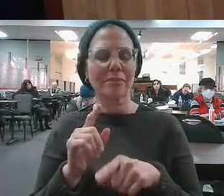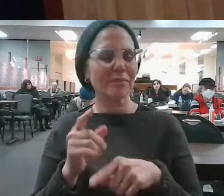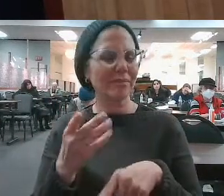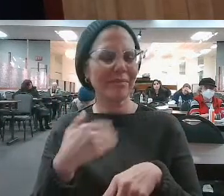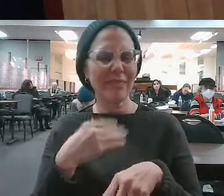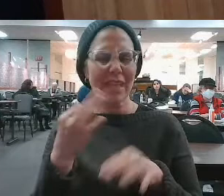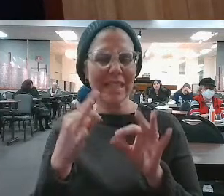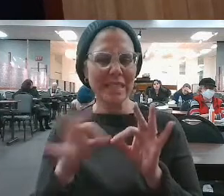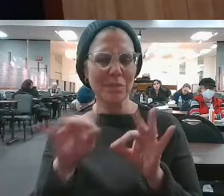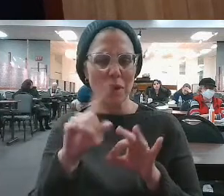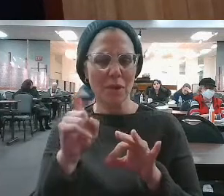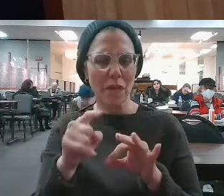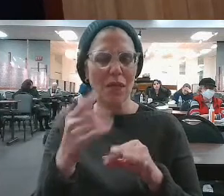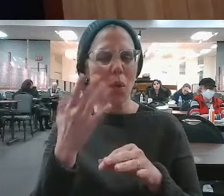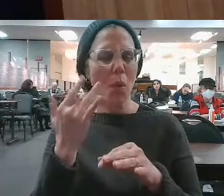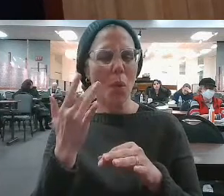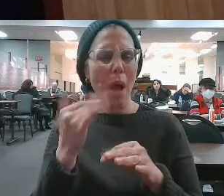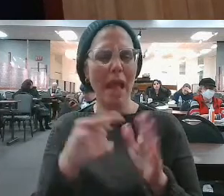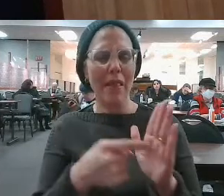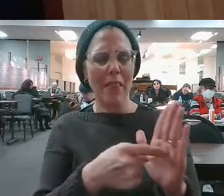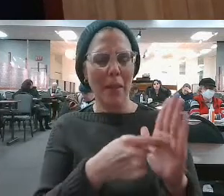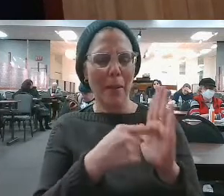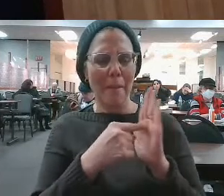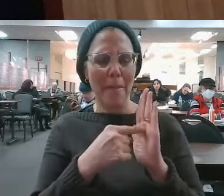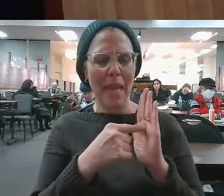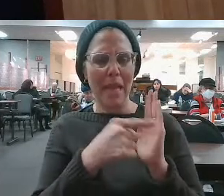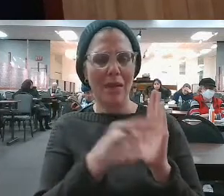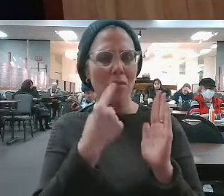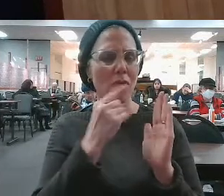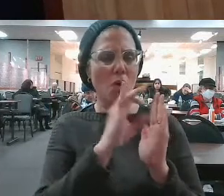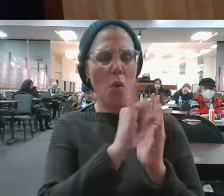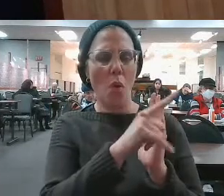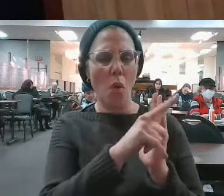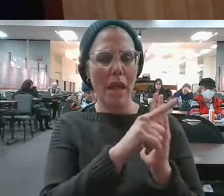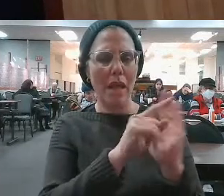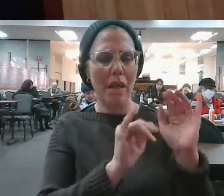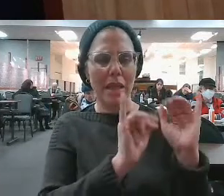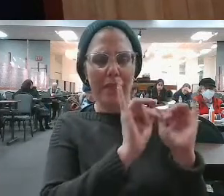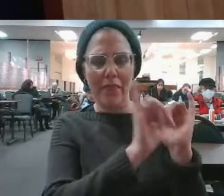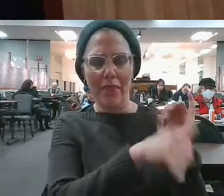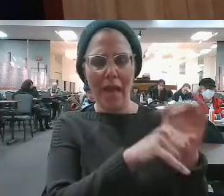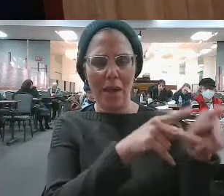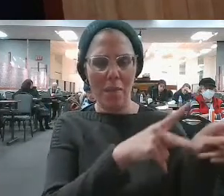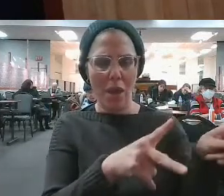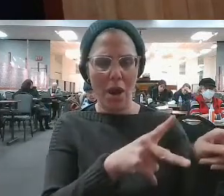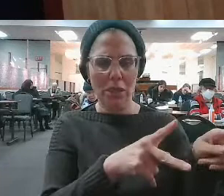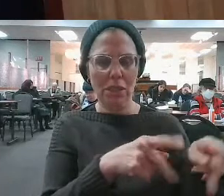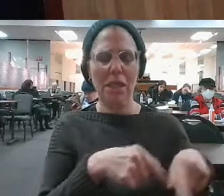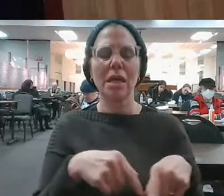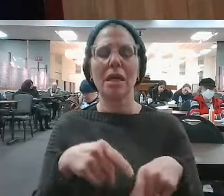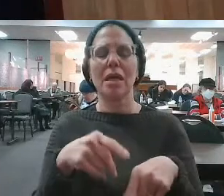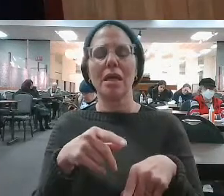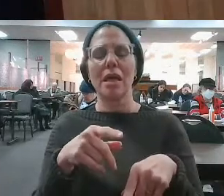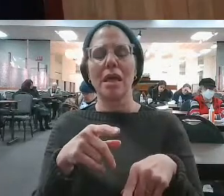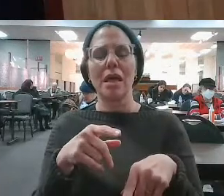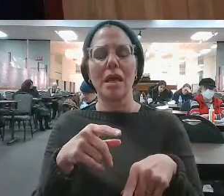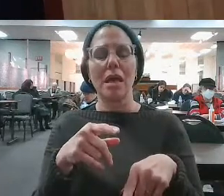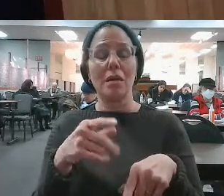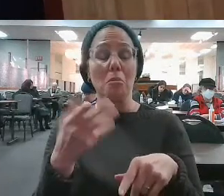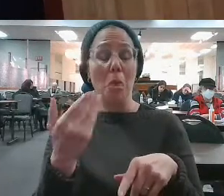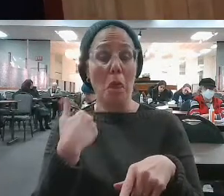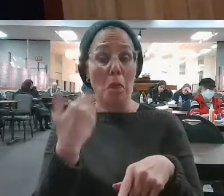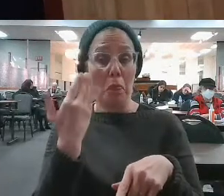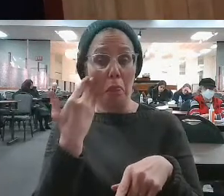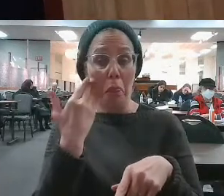Why is the command for oil in Parshis Tetzaveh and not in Parshis Truma? In other words, oil,